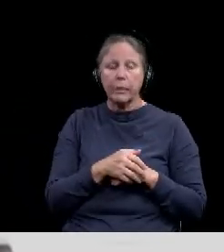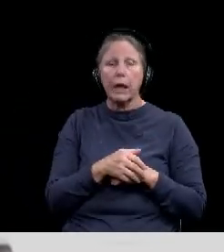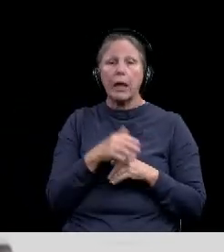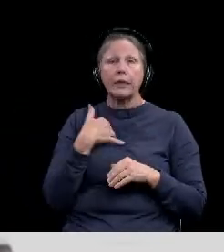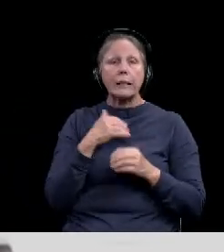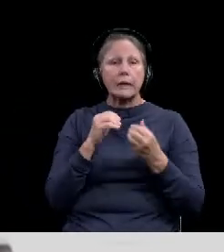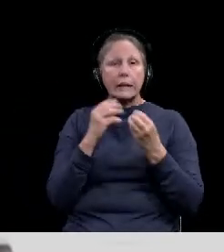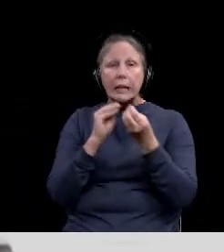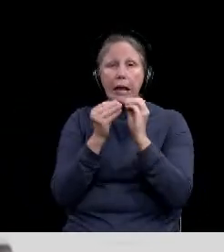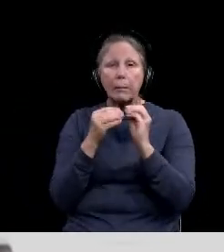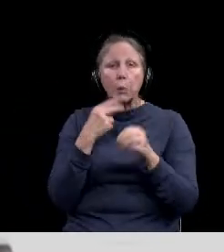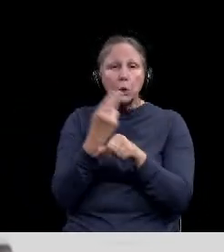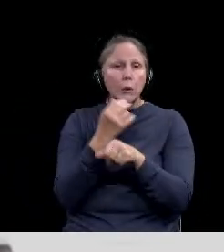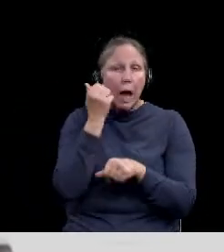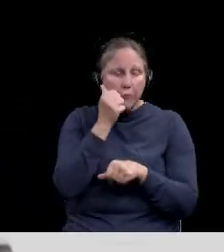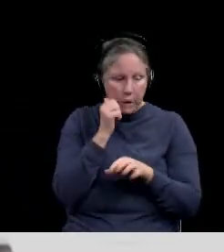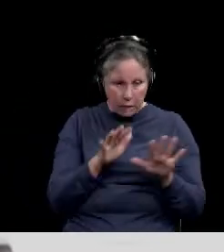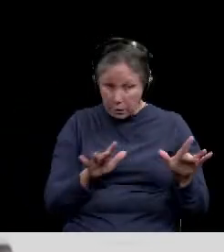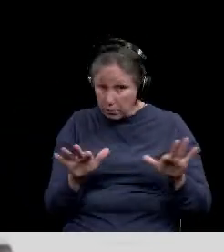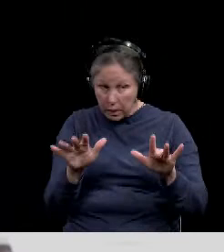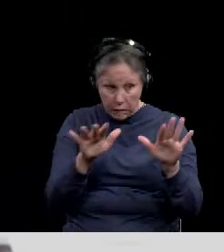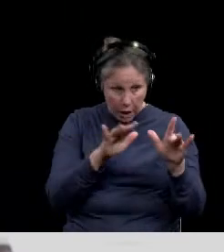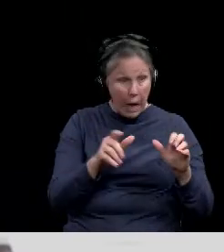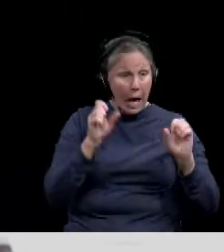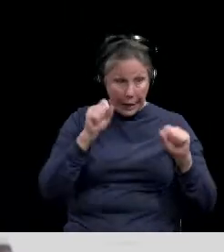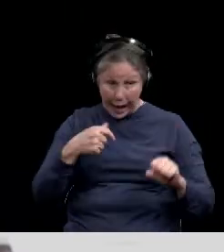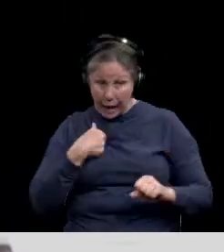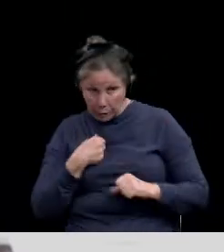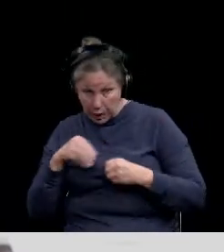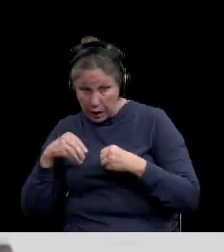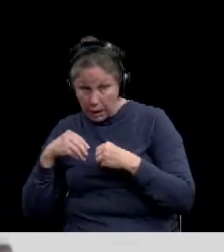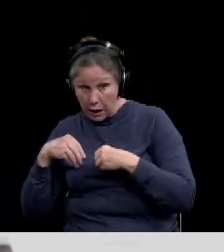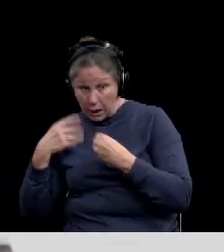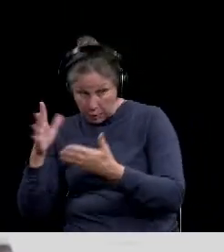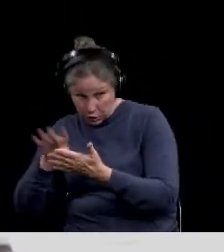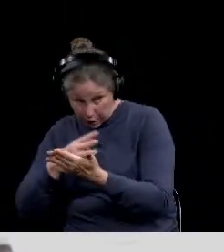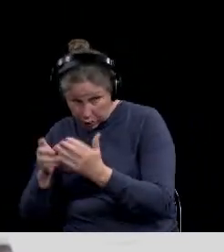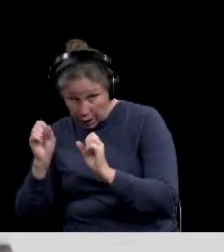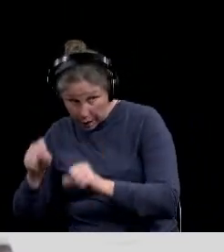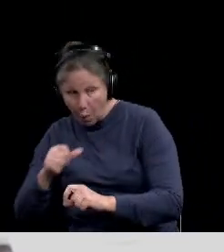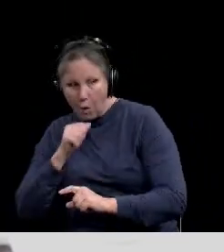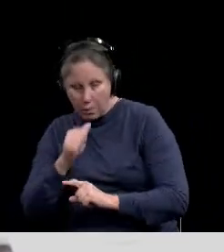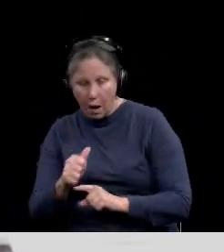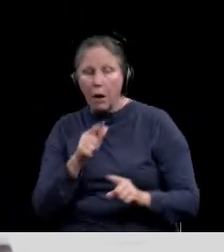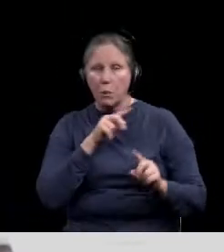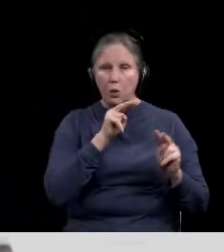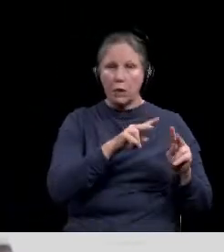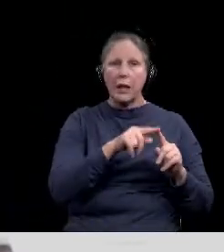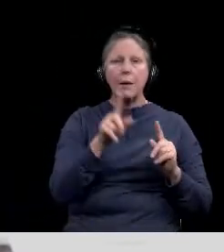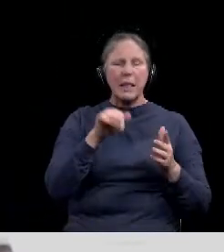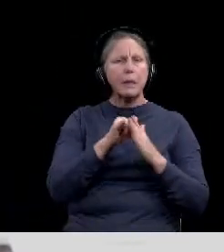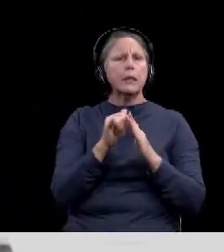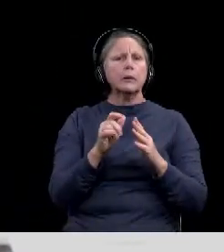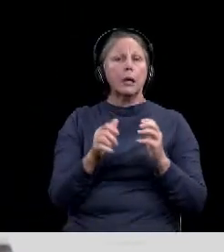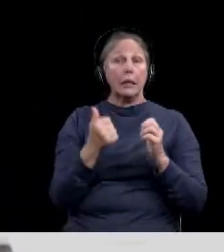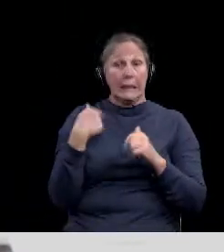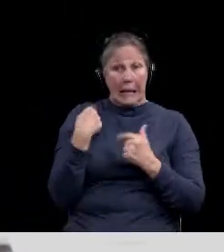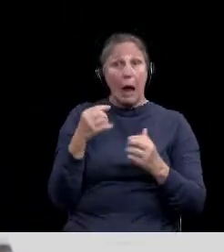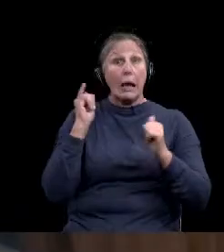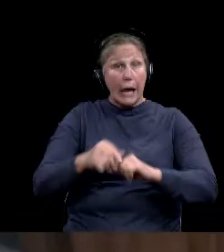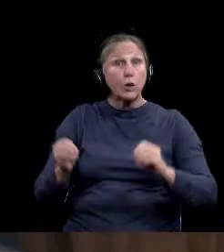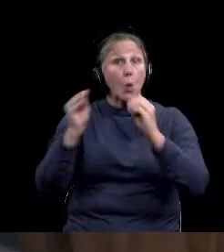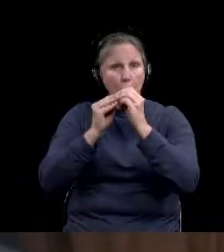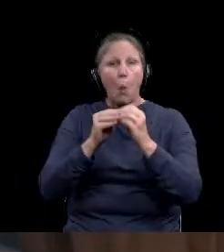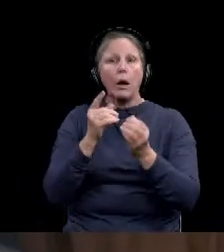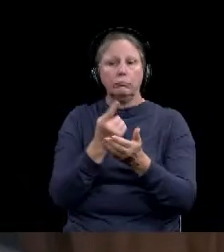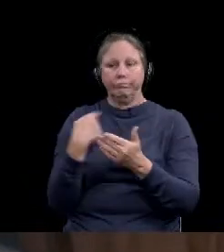each and every day to ensure capability at the hospital. So I think that's probably the most significant change in the last week. Okay,